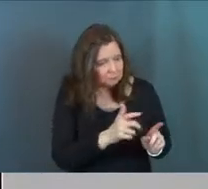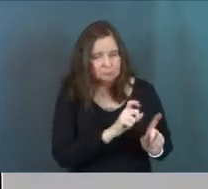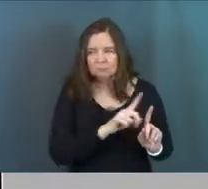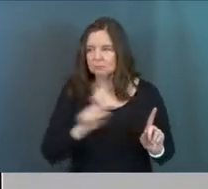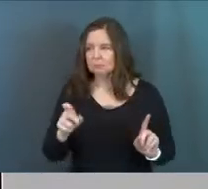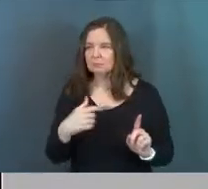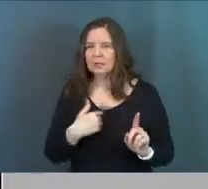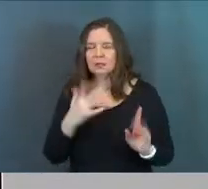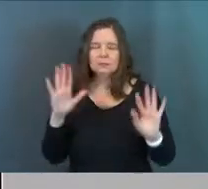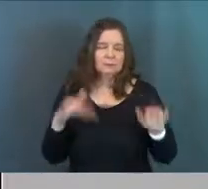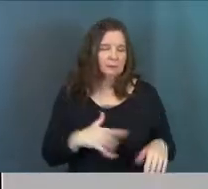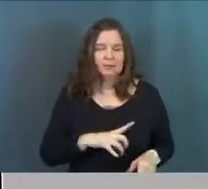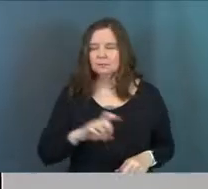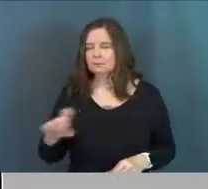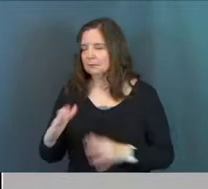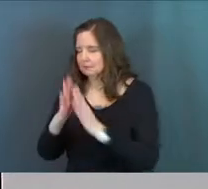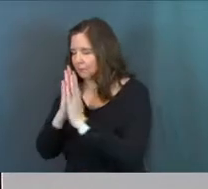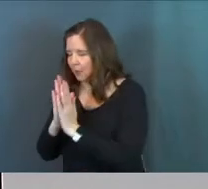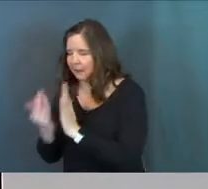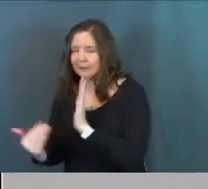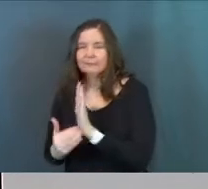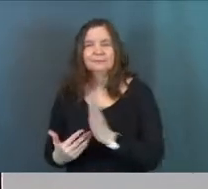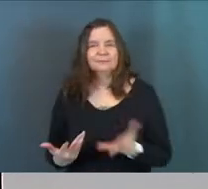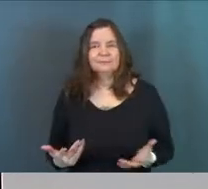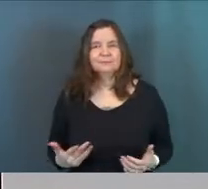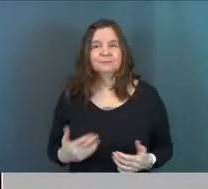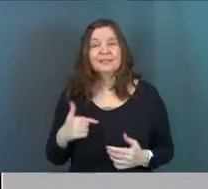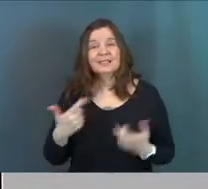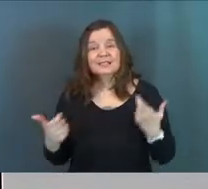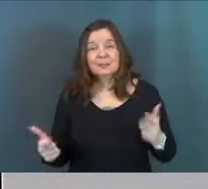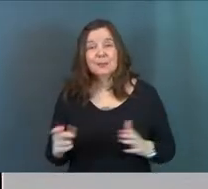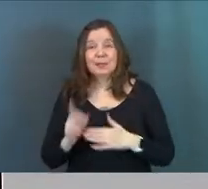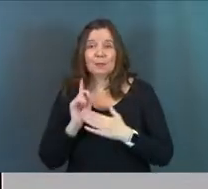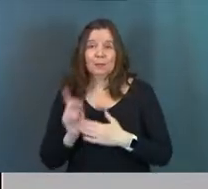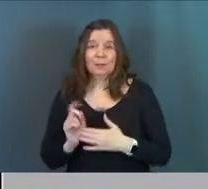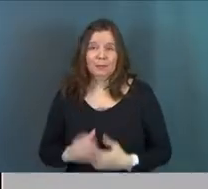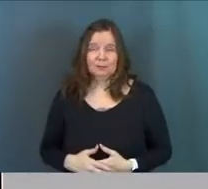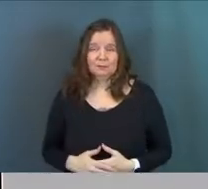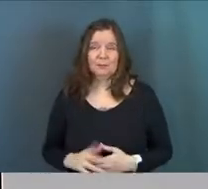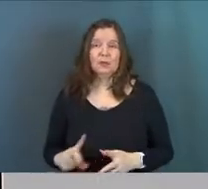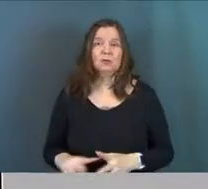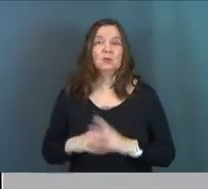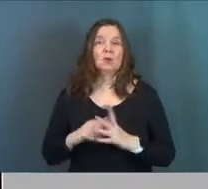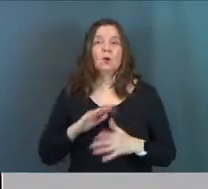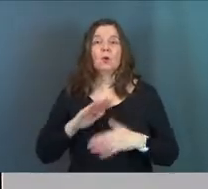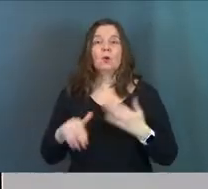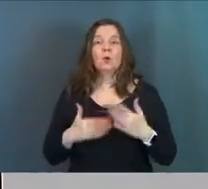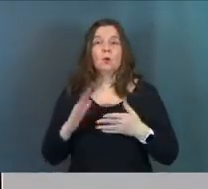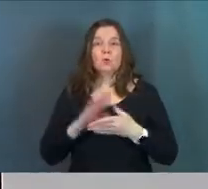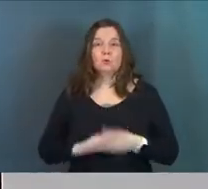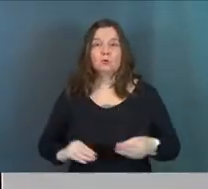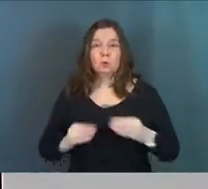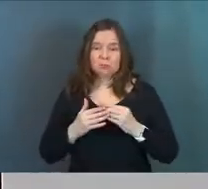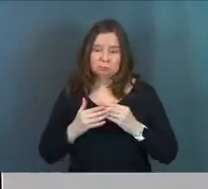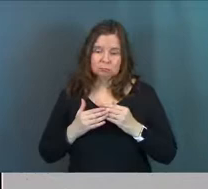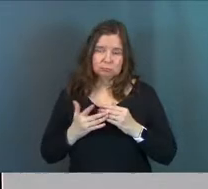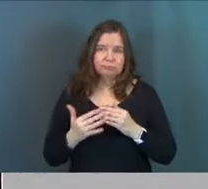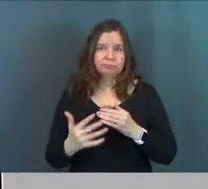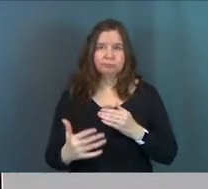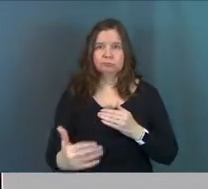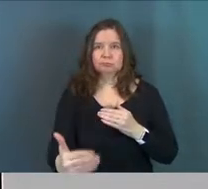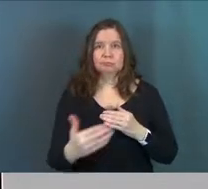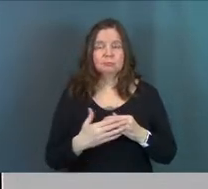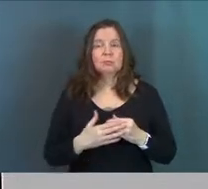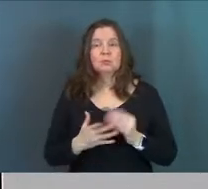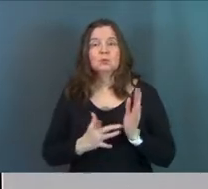little bit of like, they're asleep. I'm going back. He just knew. You know what I mean? This is a big moment. And it starts the whole story that's getting ready to